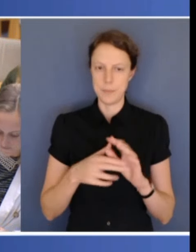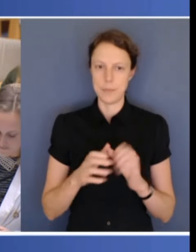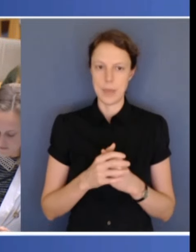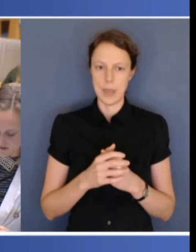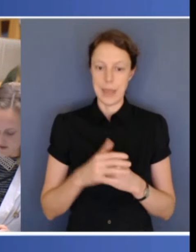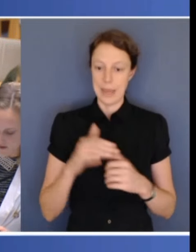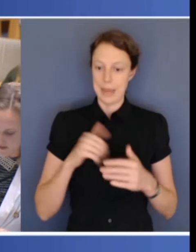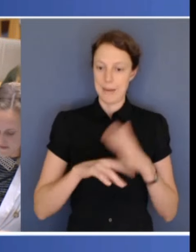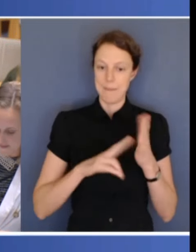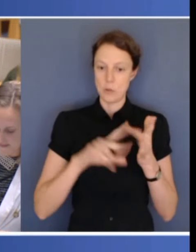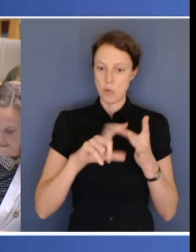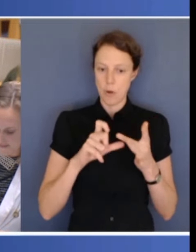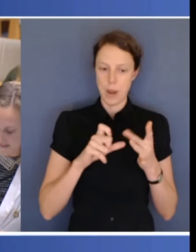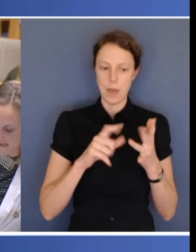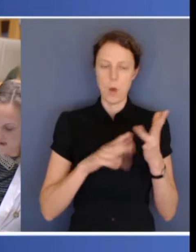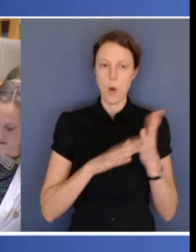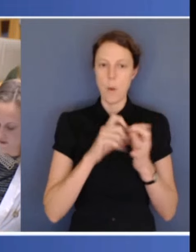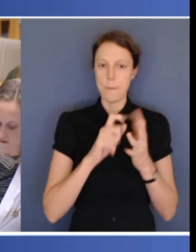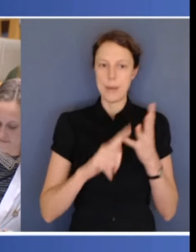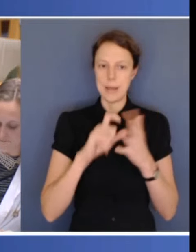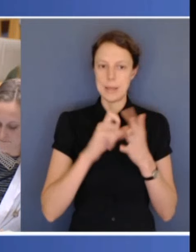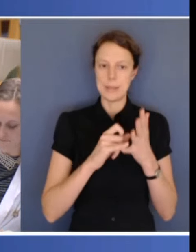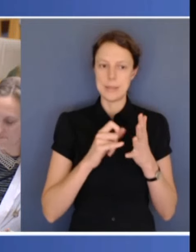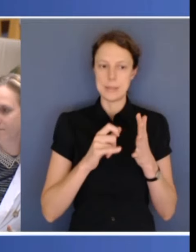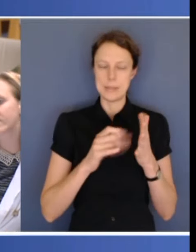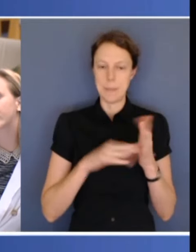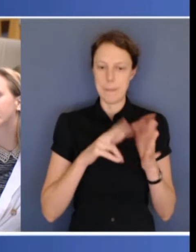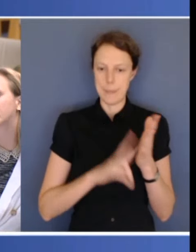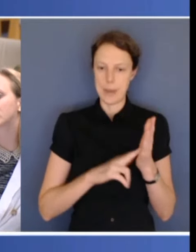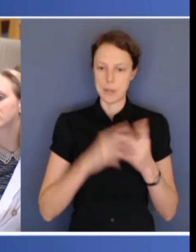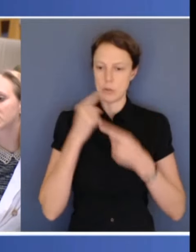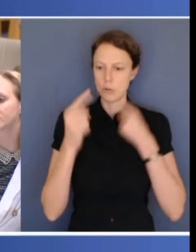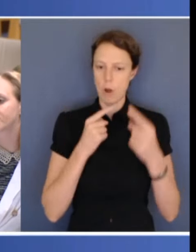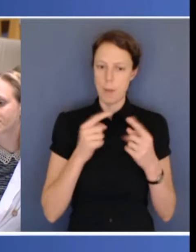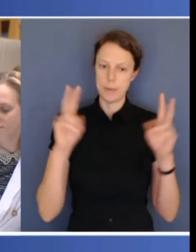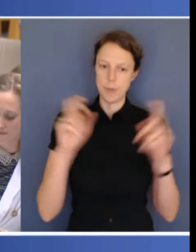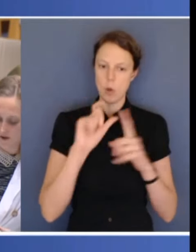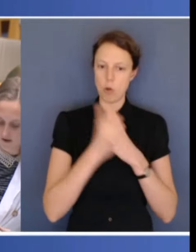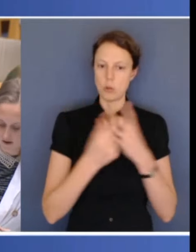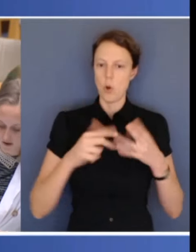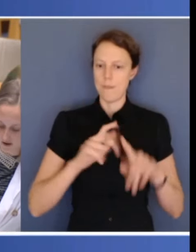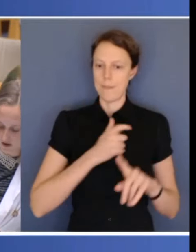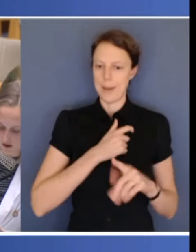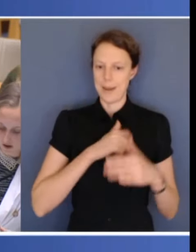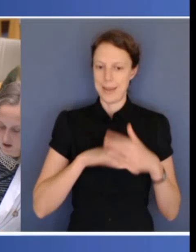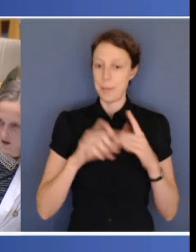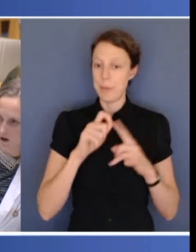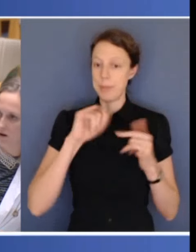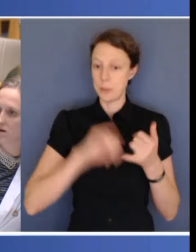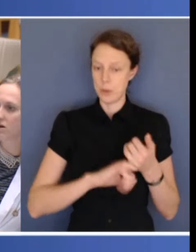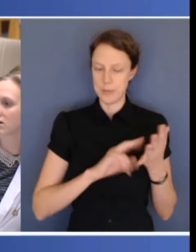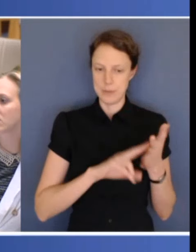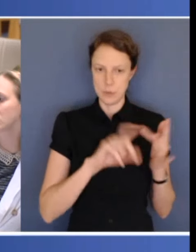the public service. What's your reaction to that report that's come out today? And Prime Minister, are you concerned that